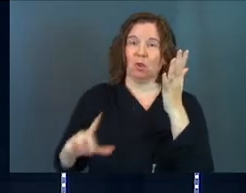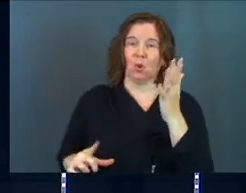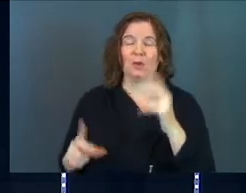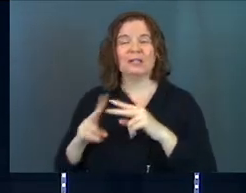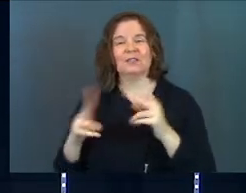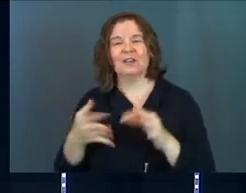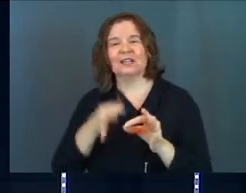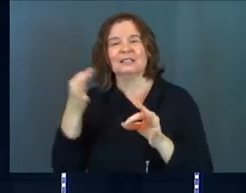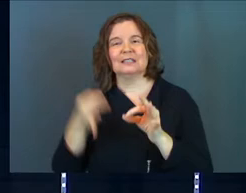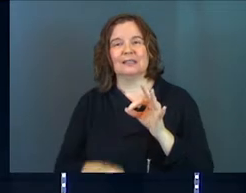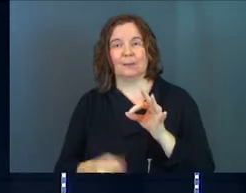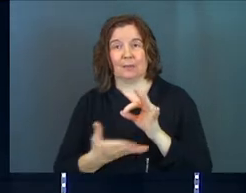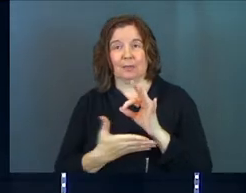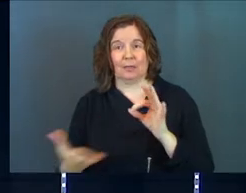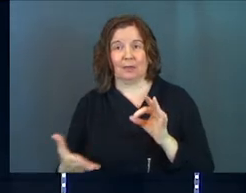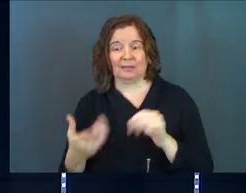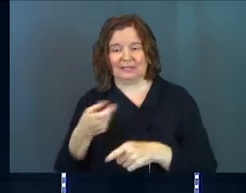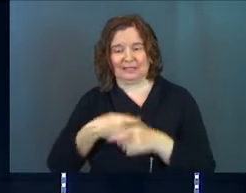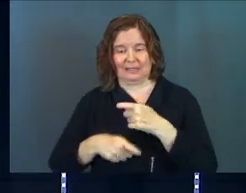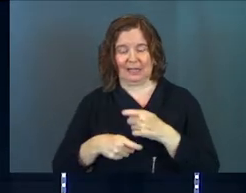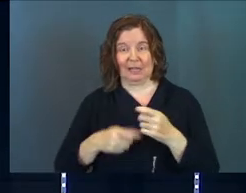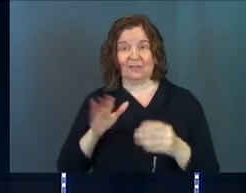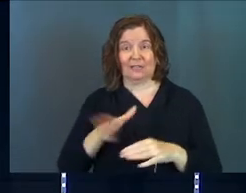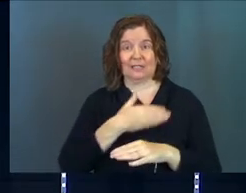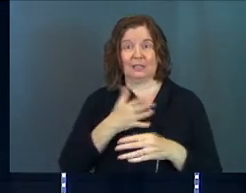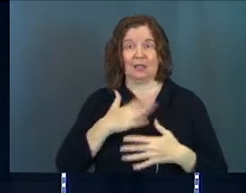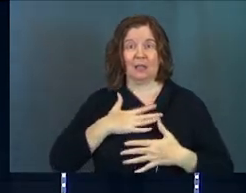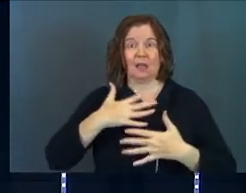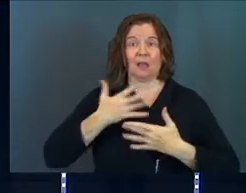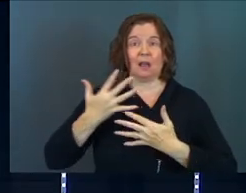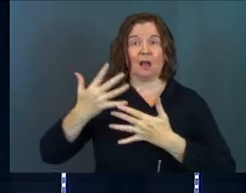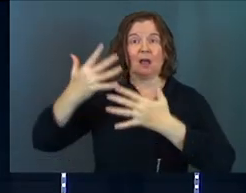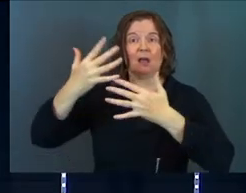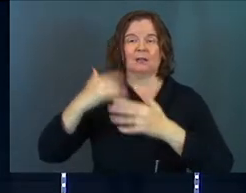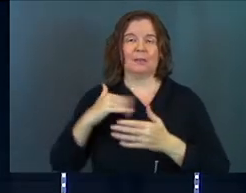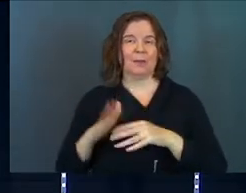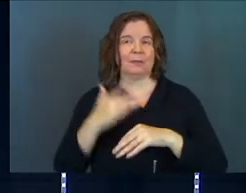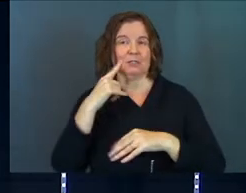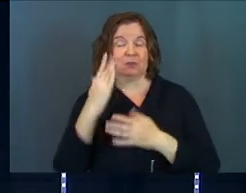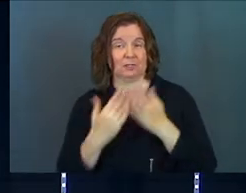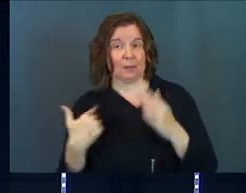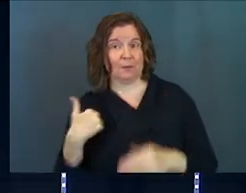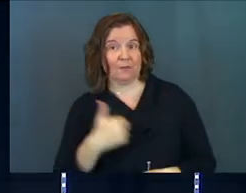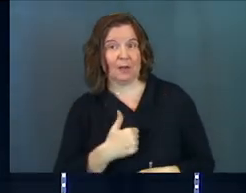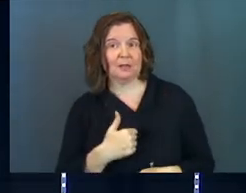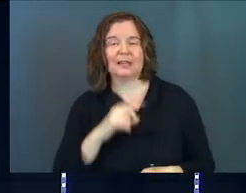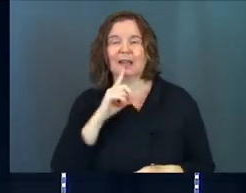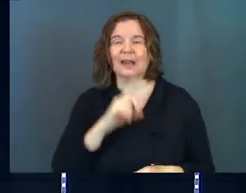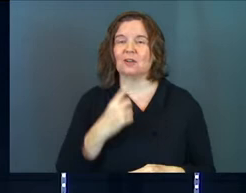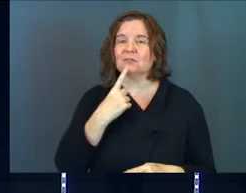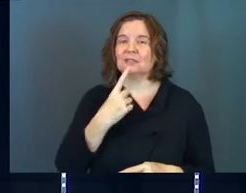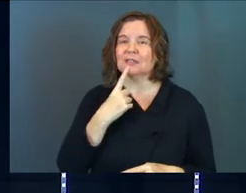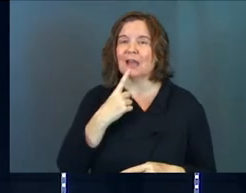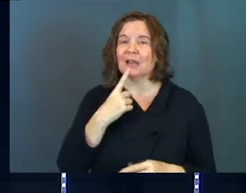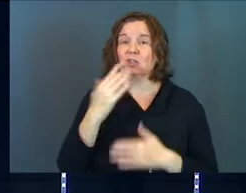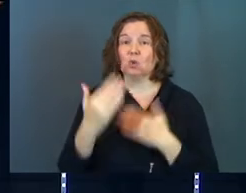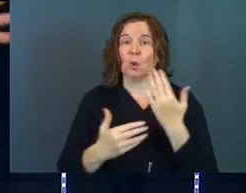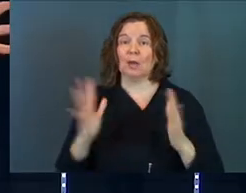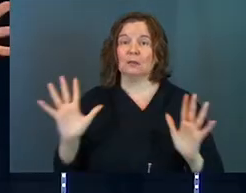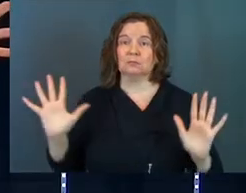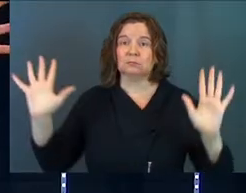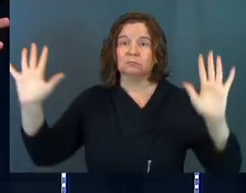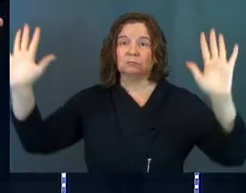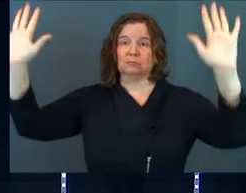It's a very simple thing. Instead of just singing, which that might be easier for some of us, it actually says, extend your